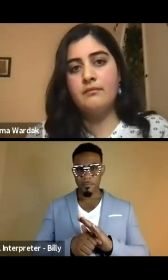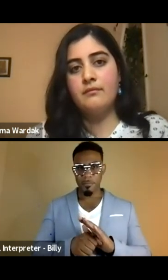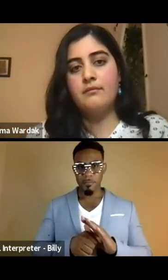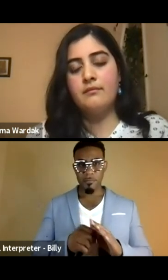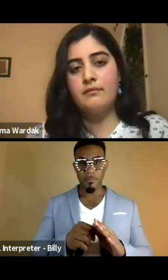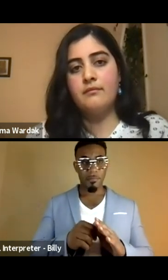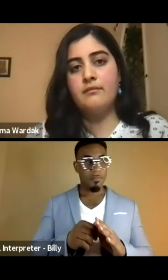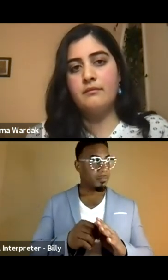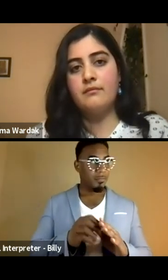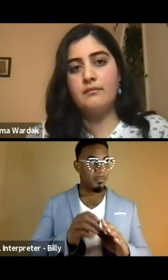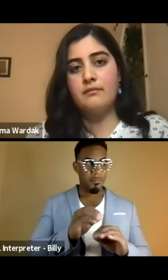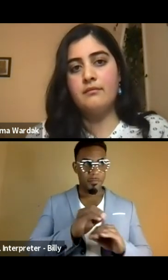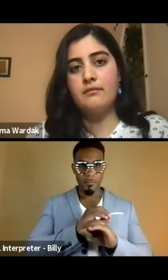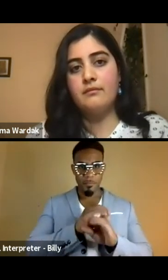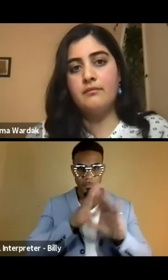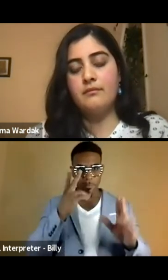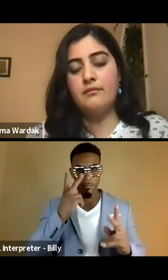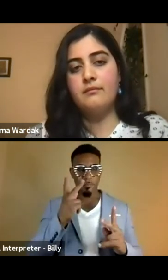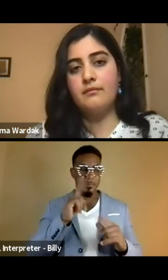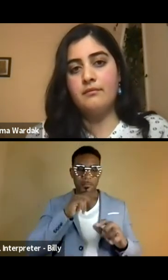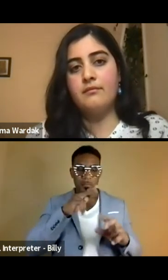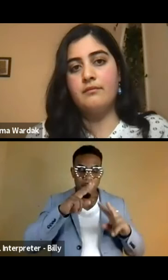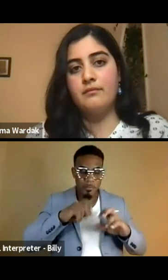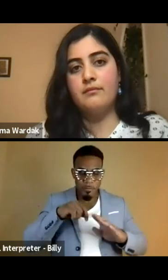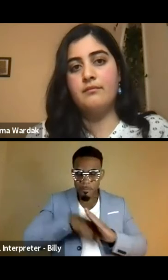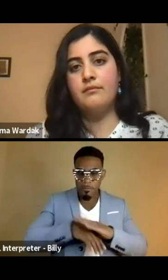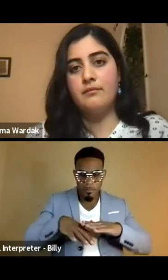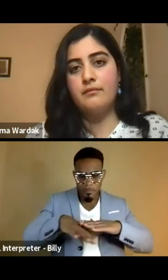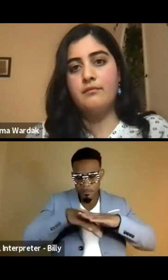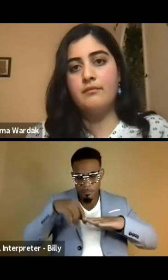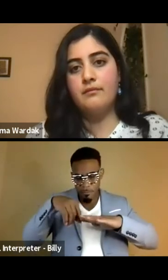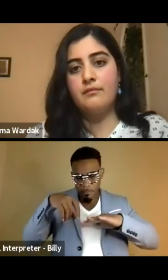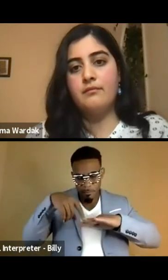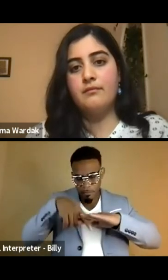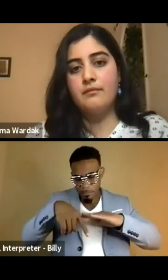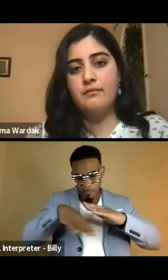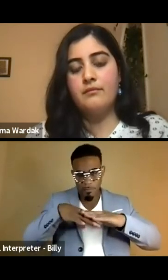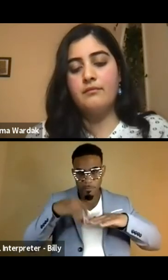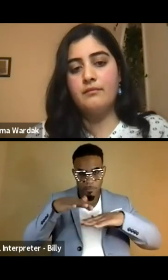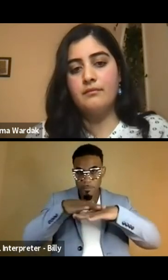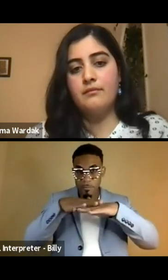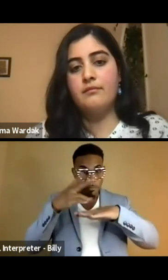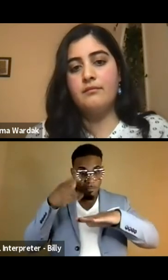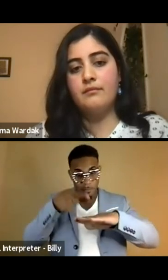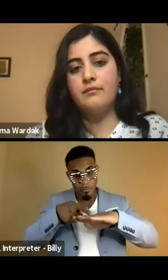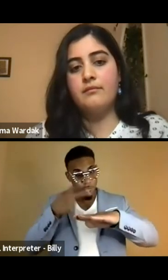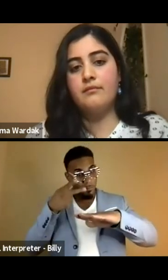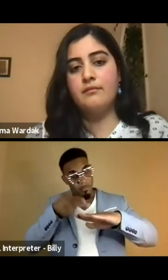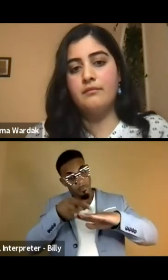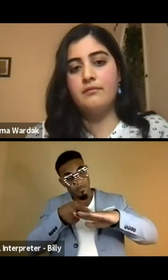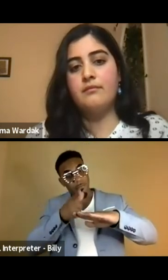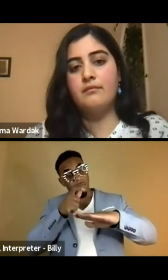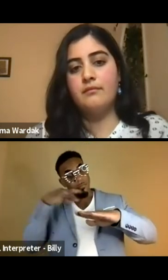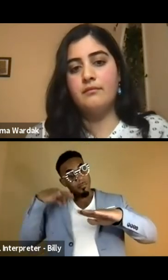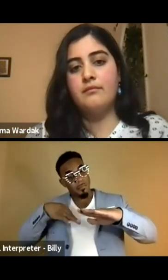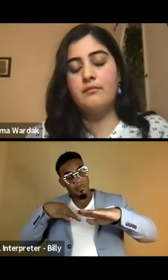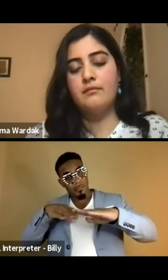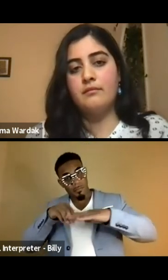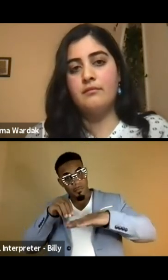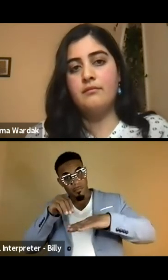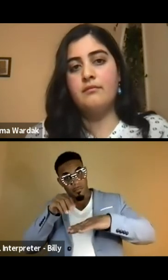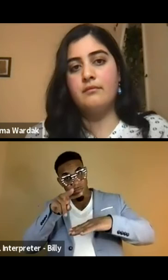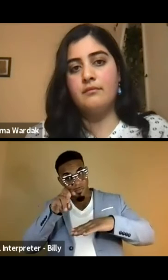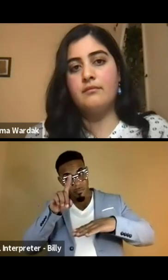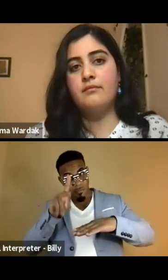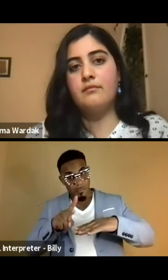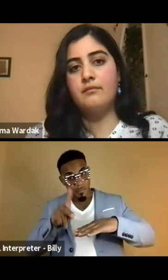sight to be to, I mean, you don't have to dig very far to actually get to this point. If you look at who benefited out of the two